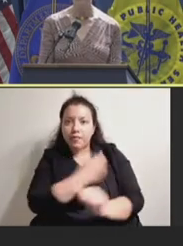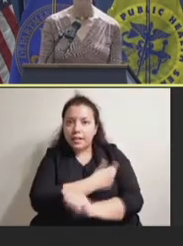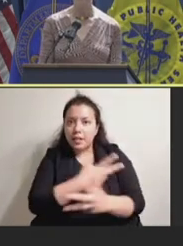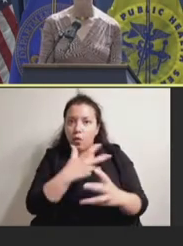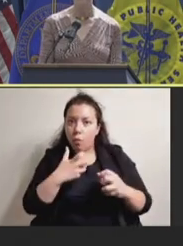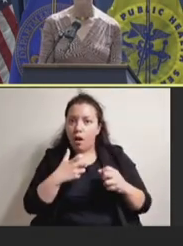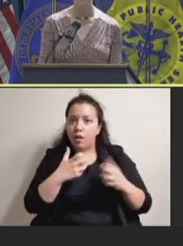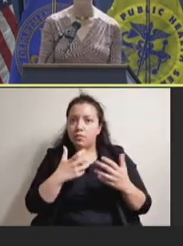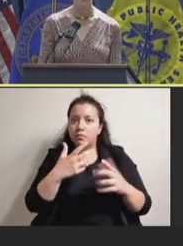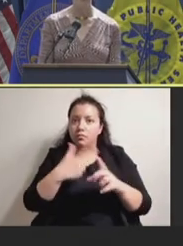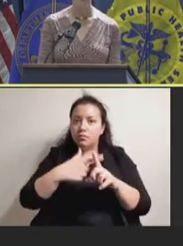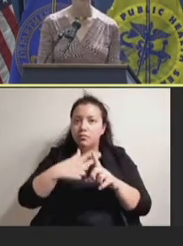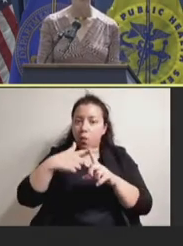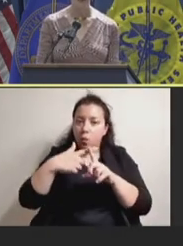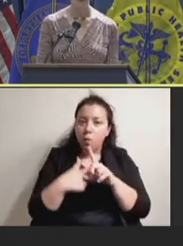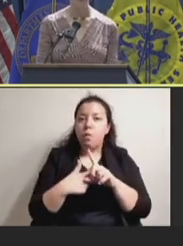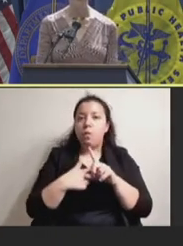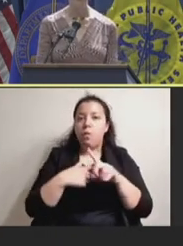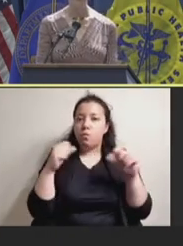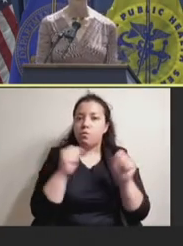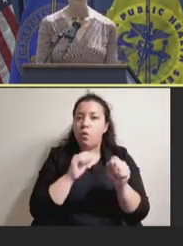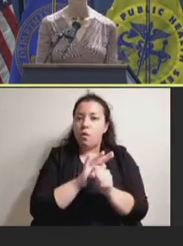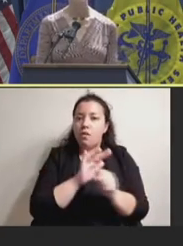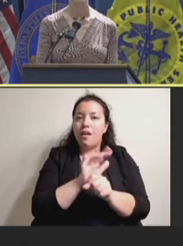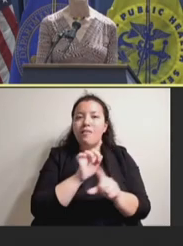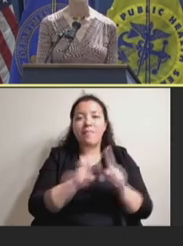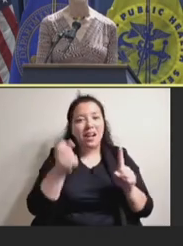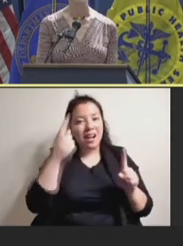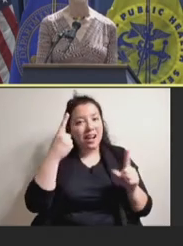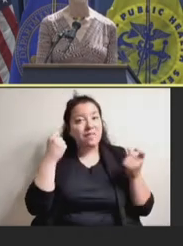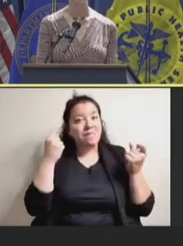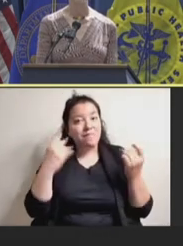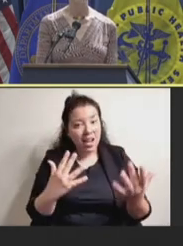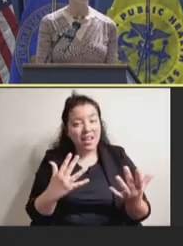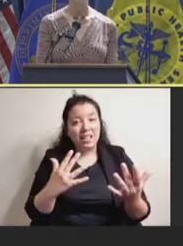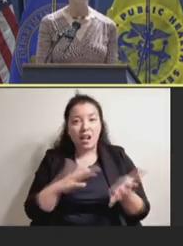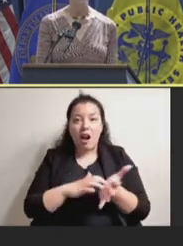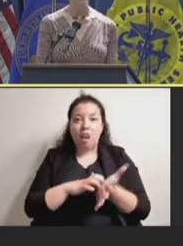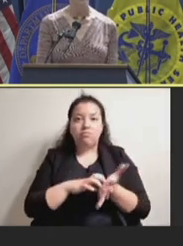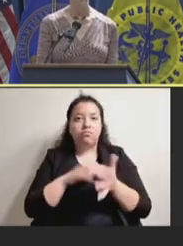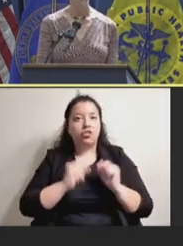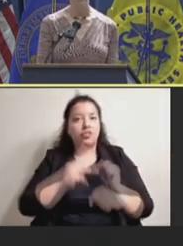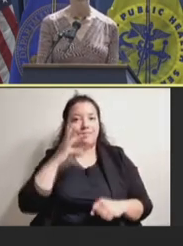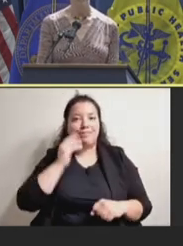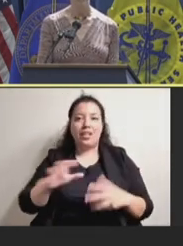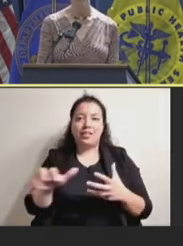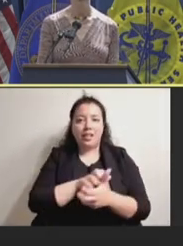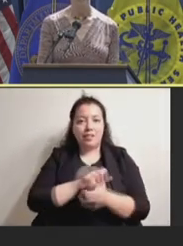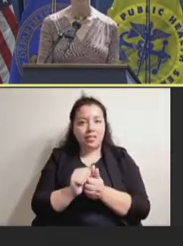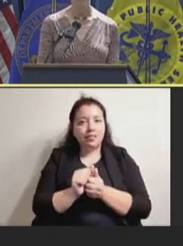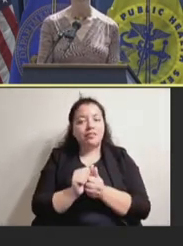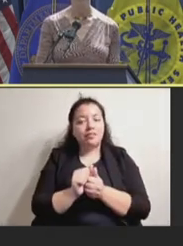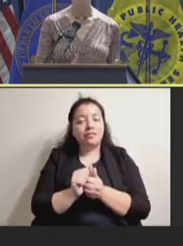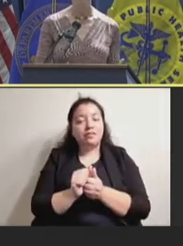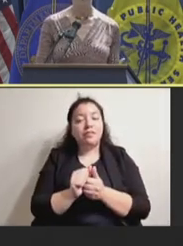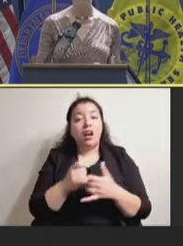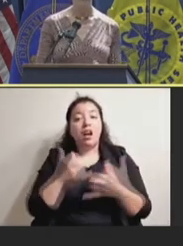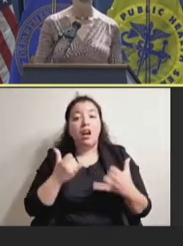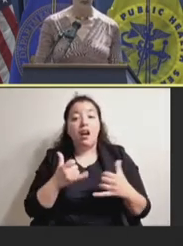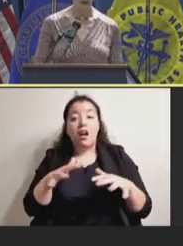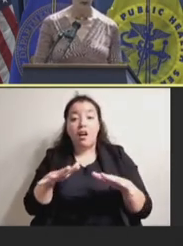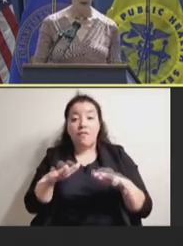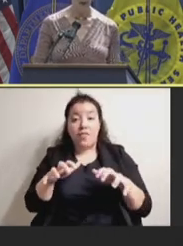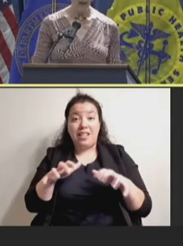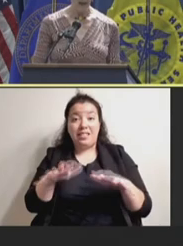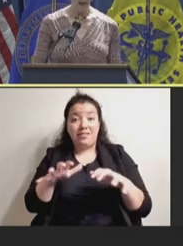are very susceptible to freeze damage. And freezing right now is an invisible condition for a vaccine